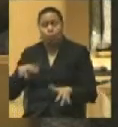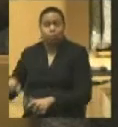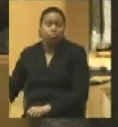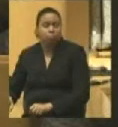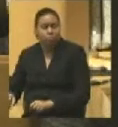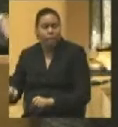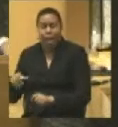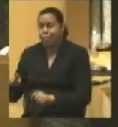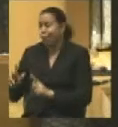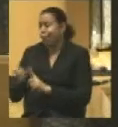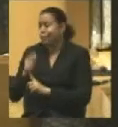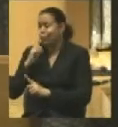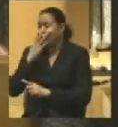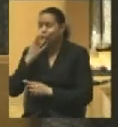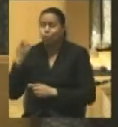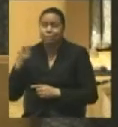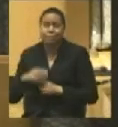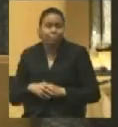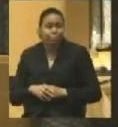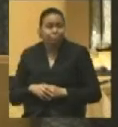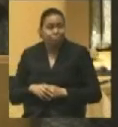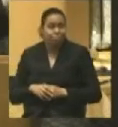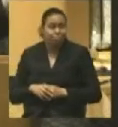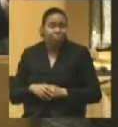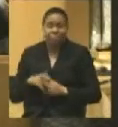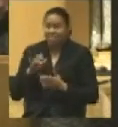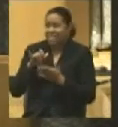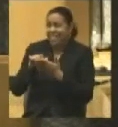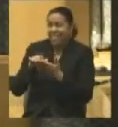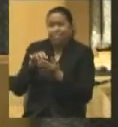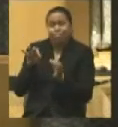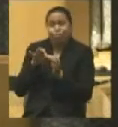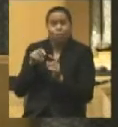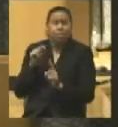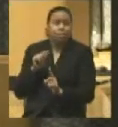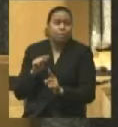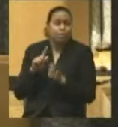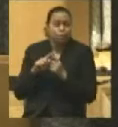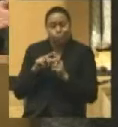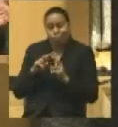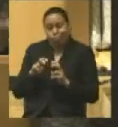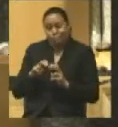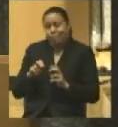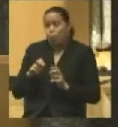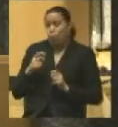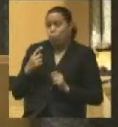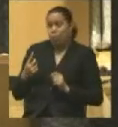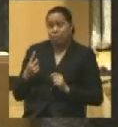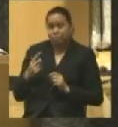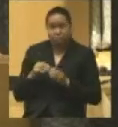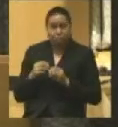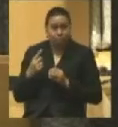for, well, pretty good reasons. And, in fact, that is the key to see that, well, one, that